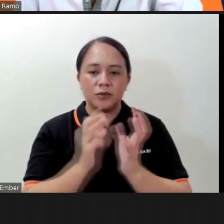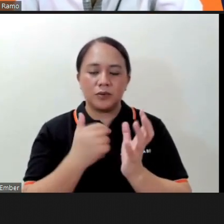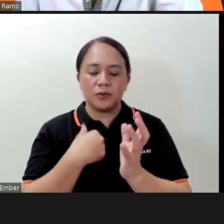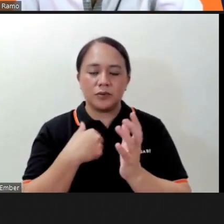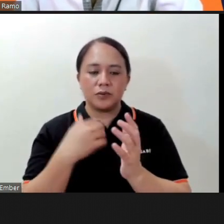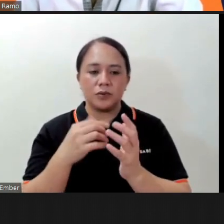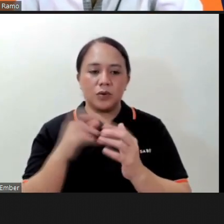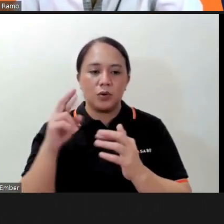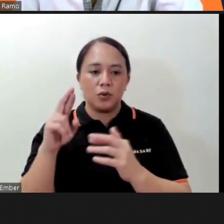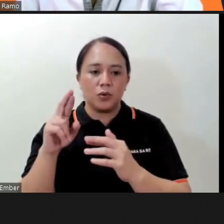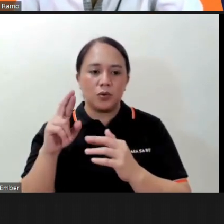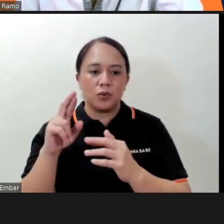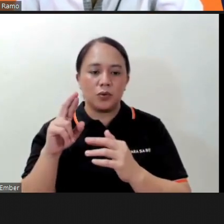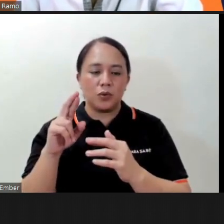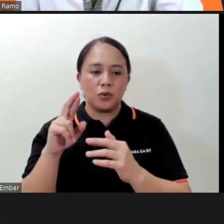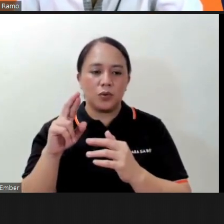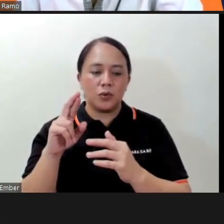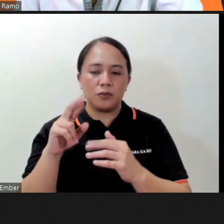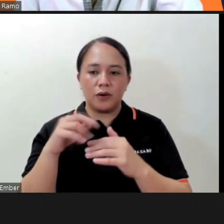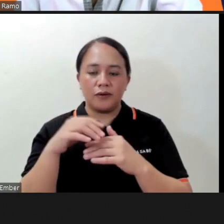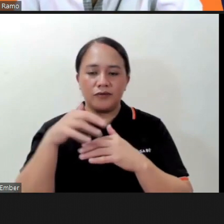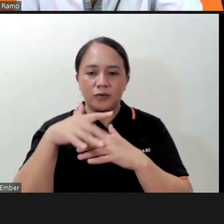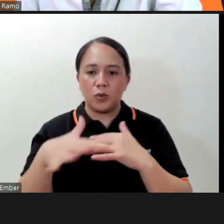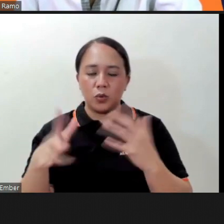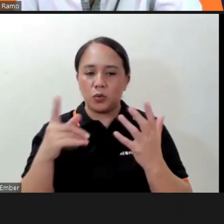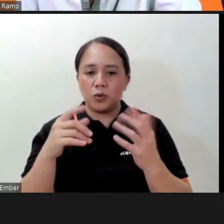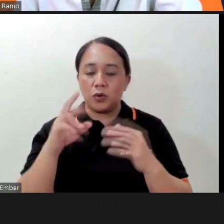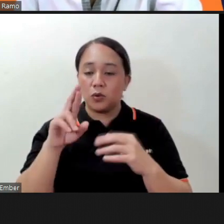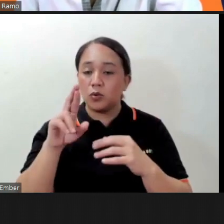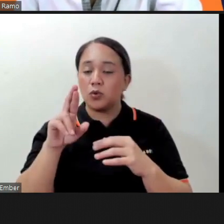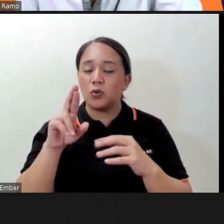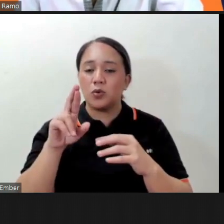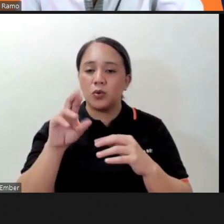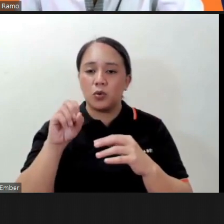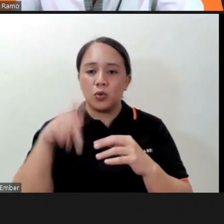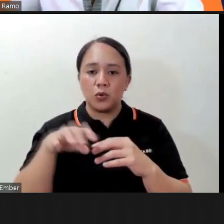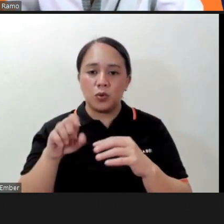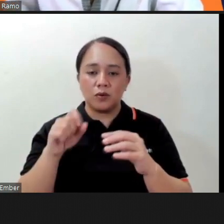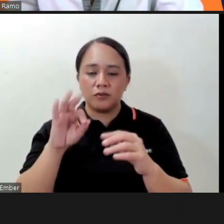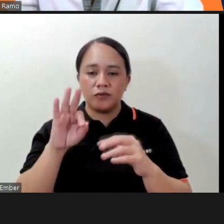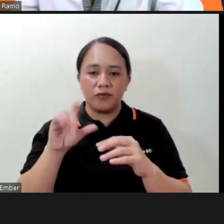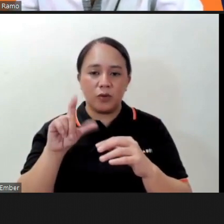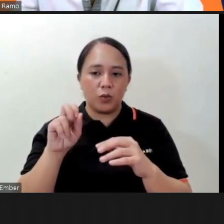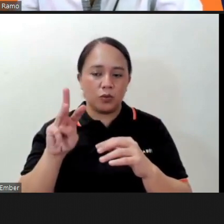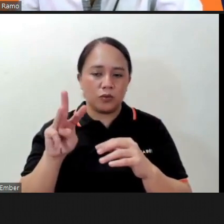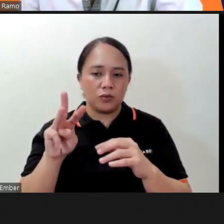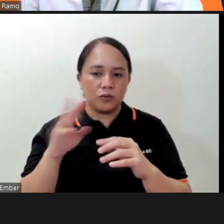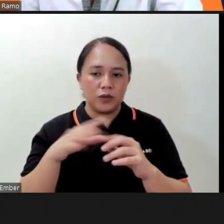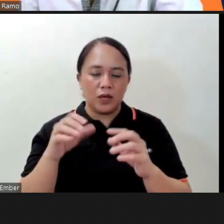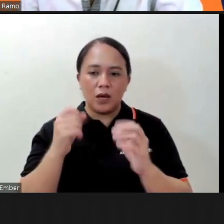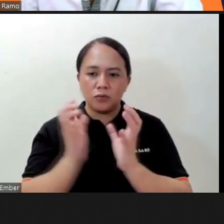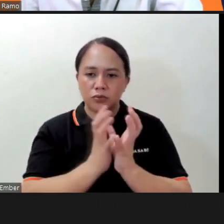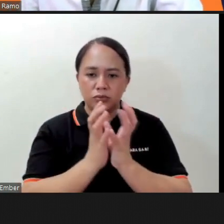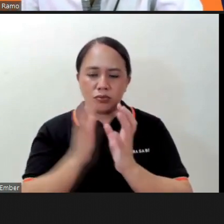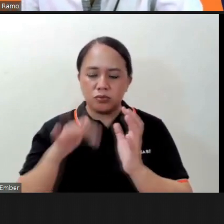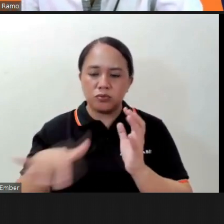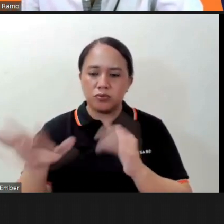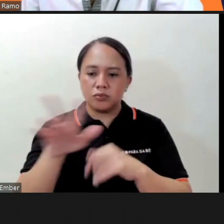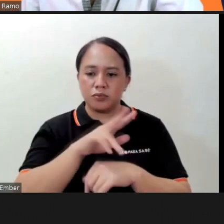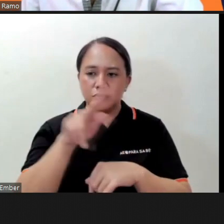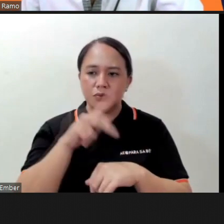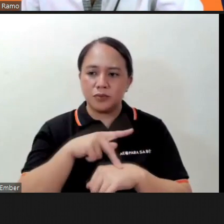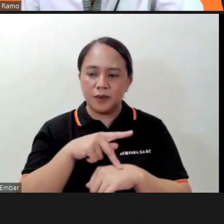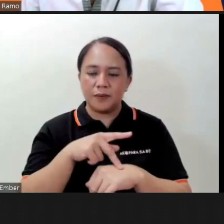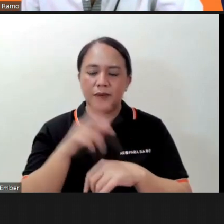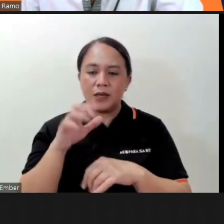diba kanina na mention nyo na po marami tayong mga communities all around the Philippines na